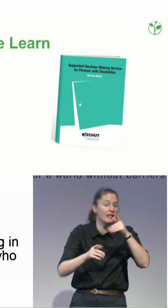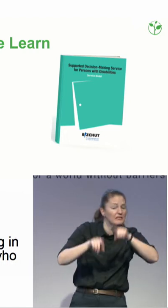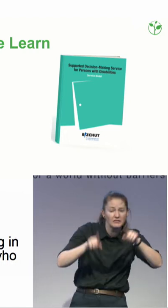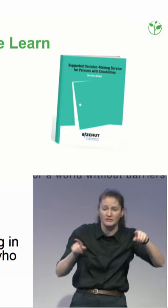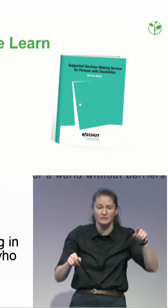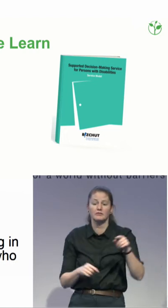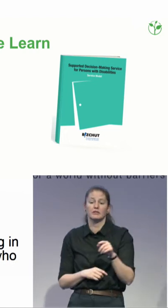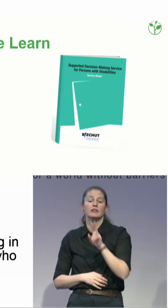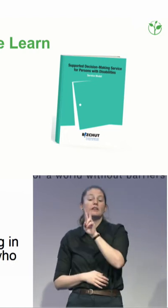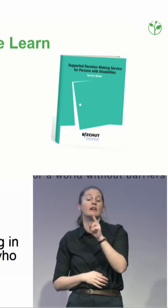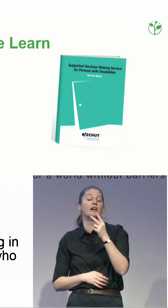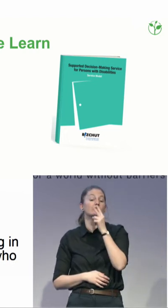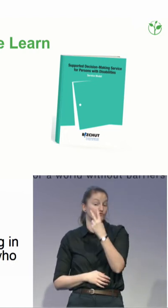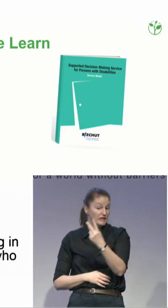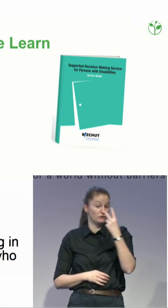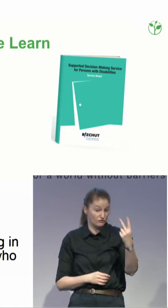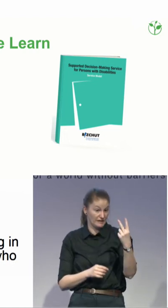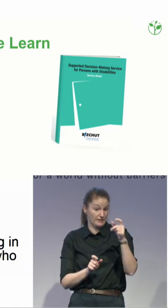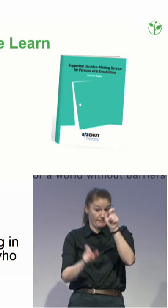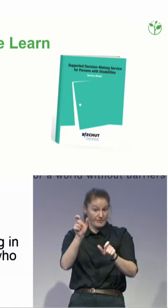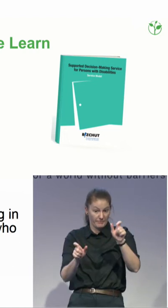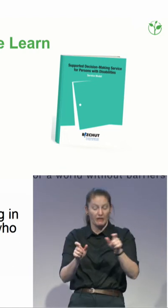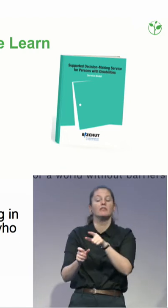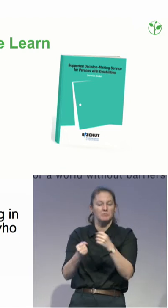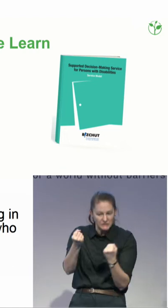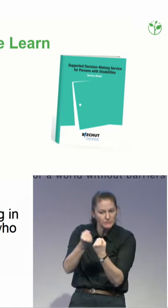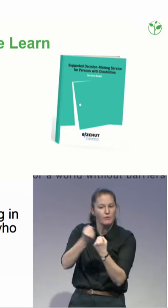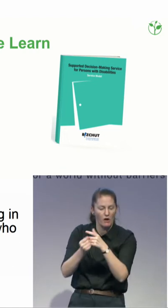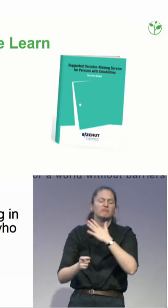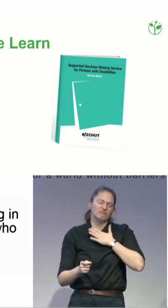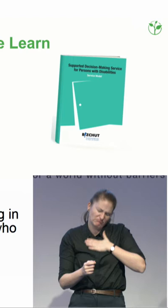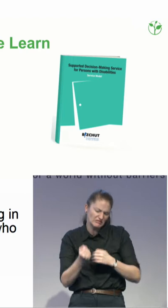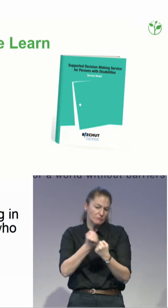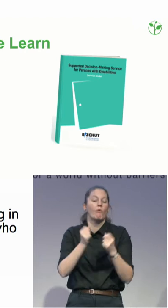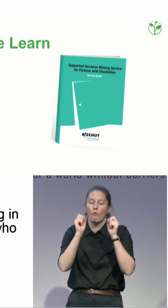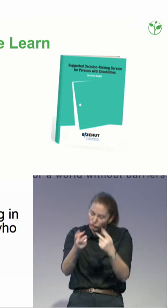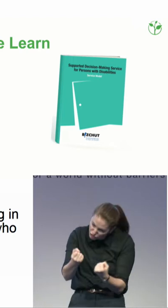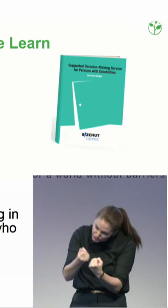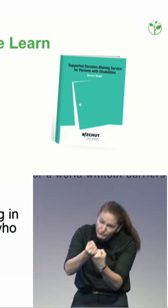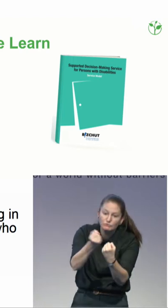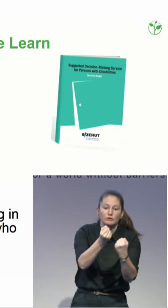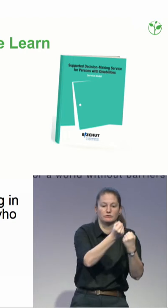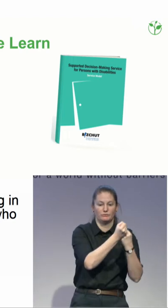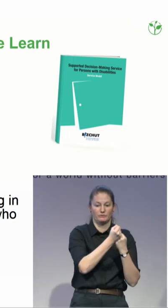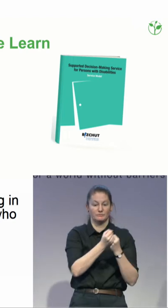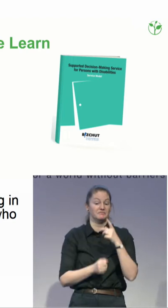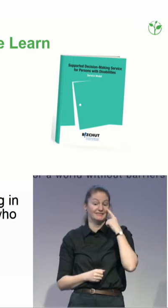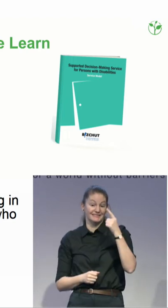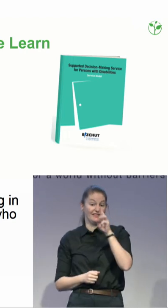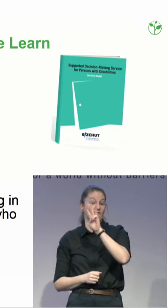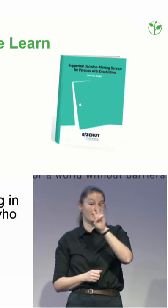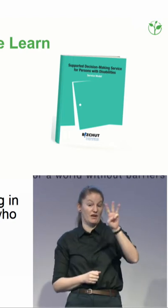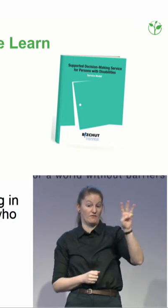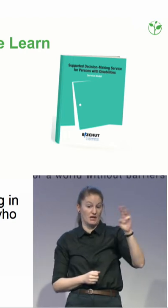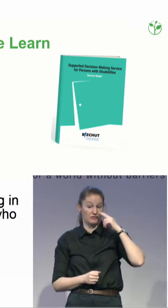Which is all in an English-published model that is on the internet. So